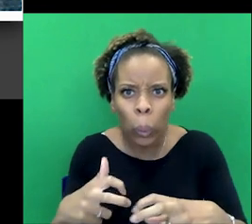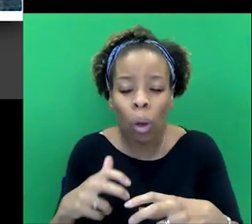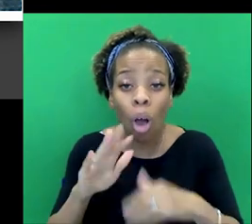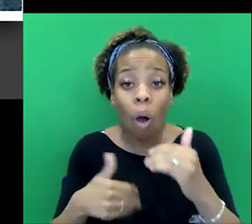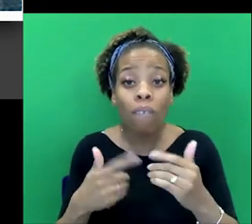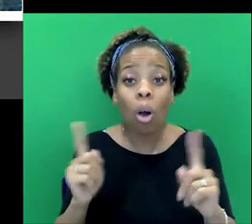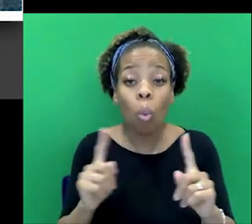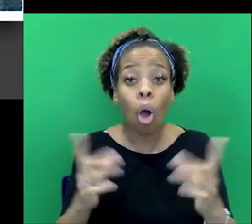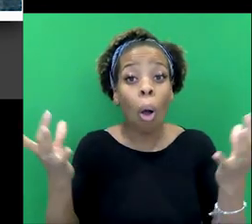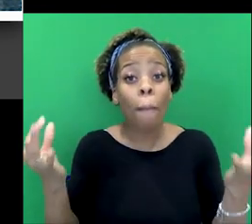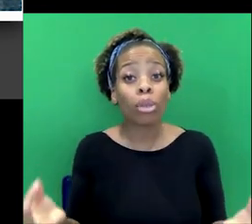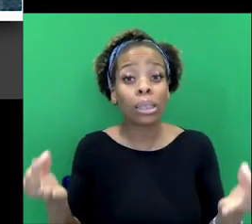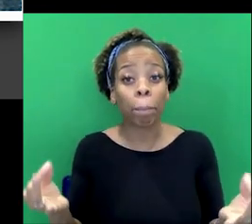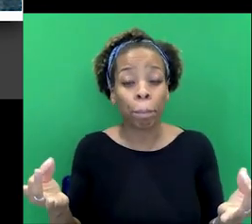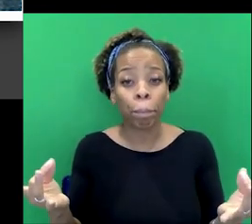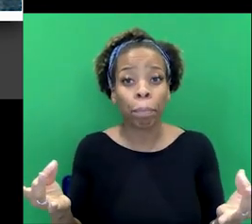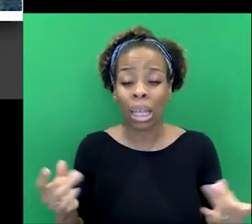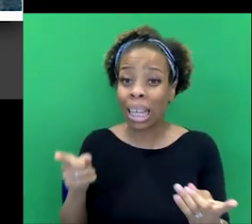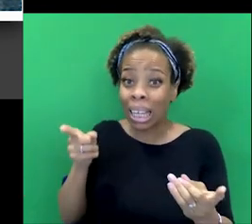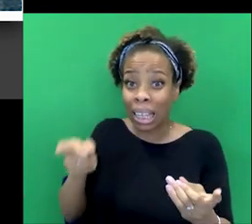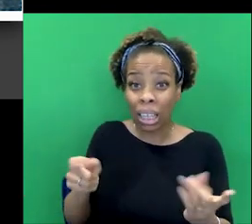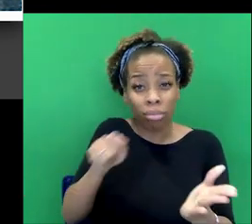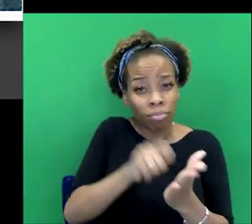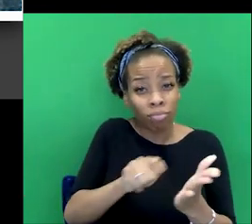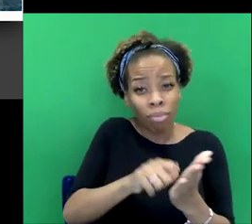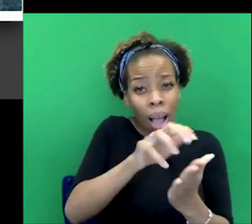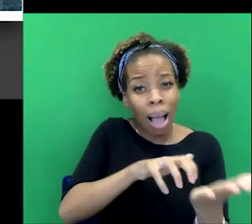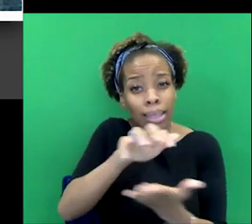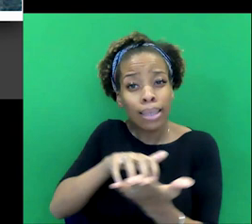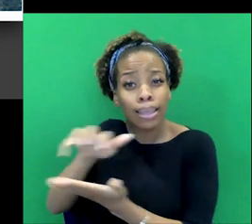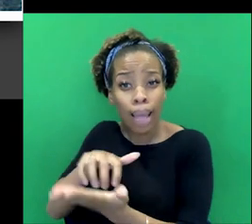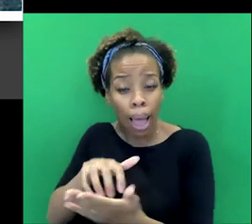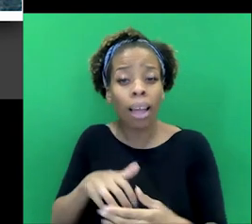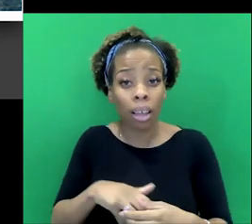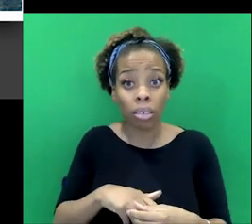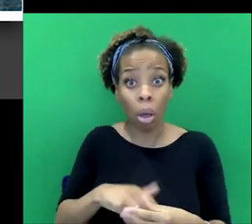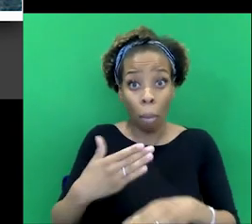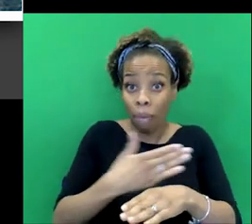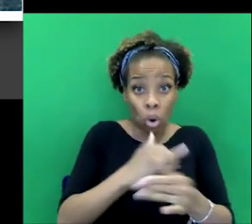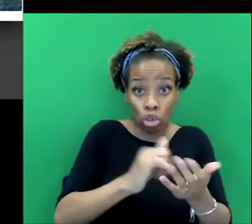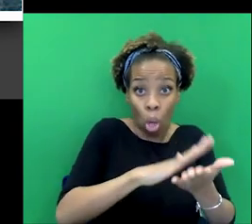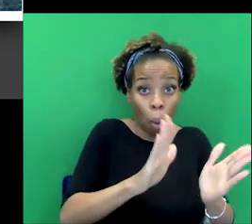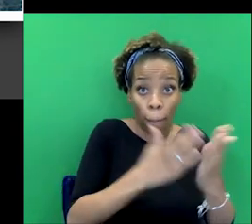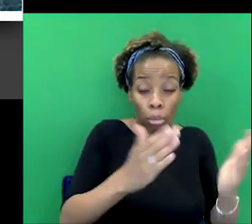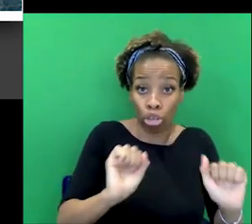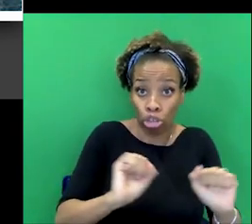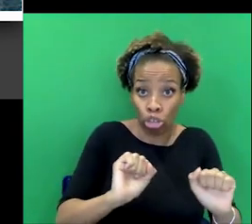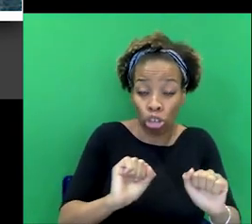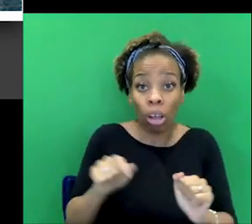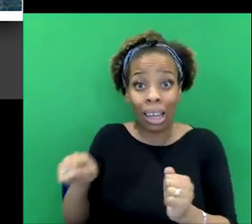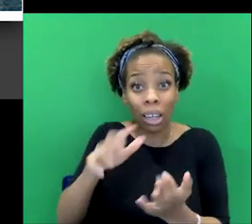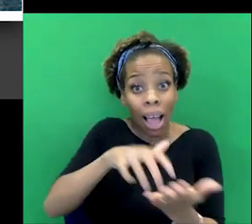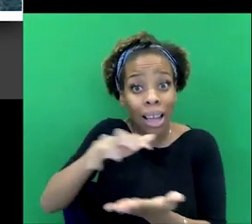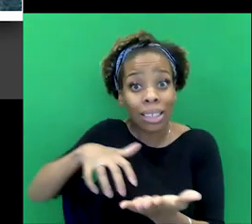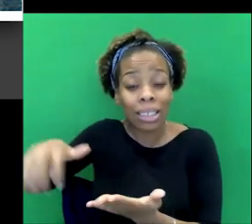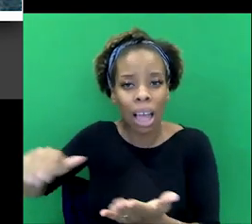at a very early stage when he was writing essays, uh, before he'd even written, uh, the Sherlock Holmes books. Uh, but, um,